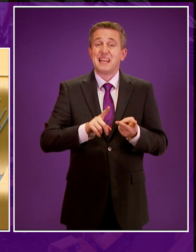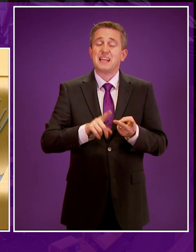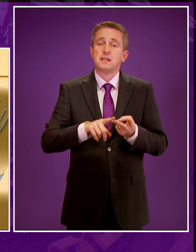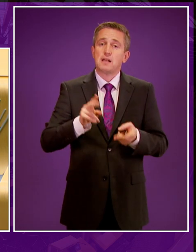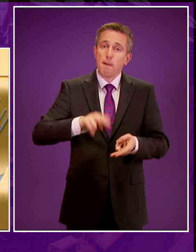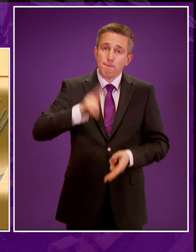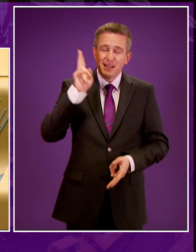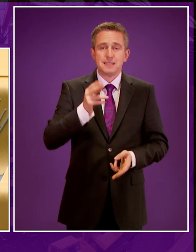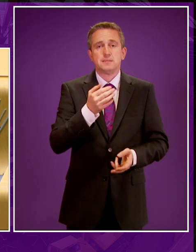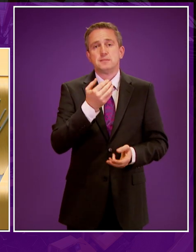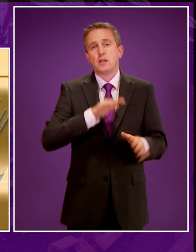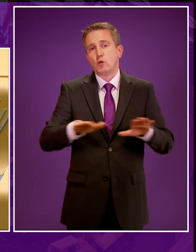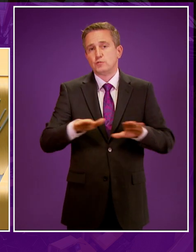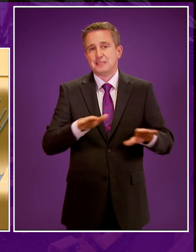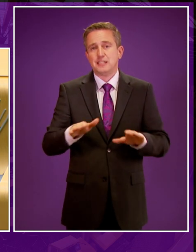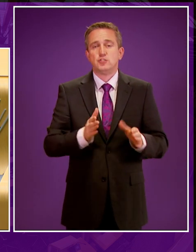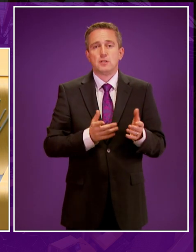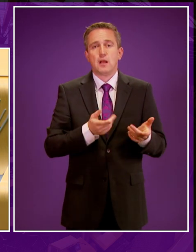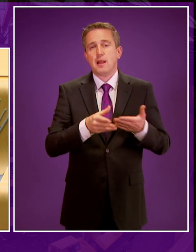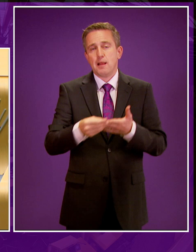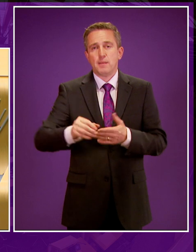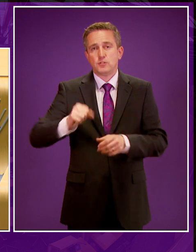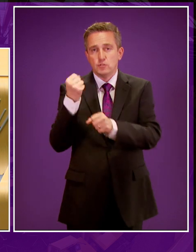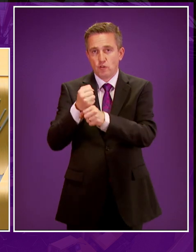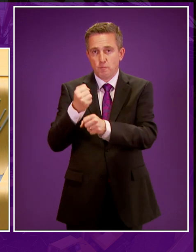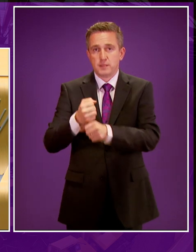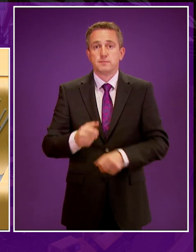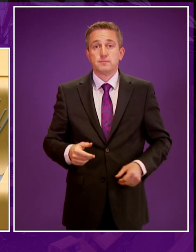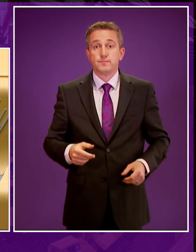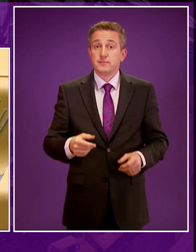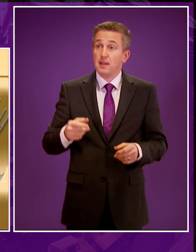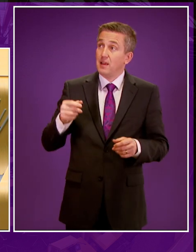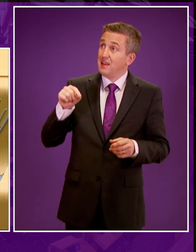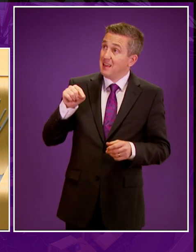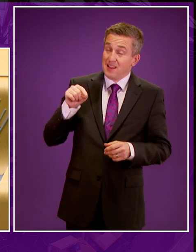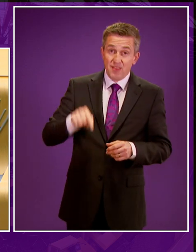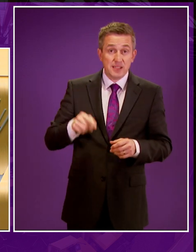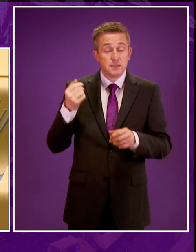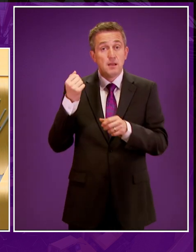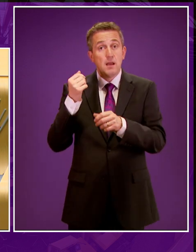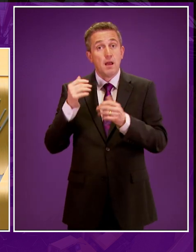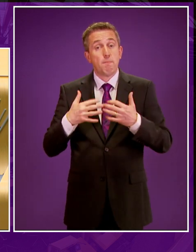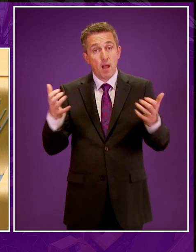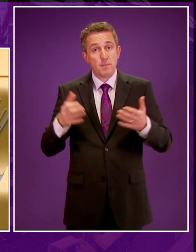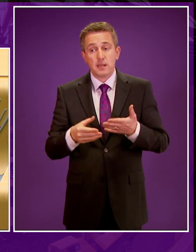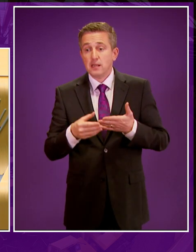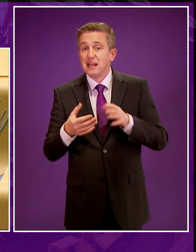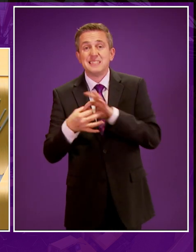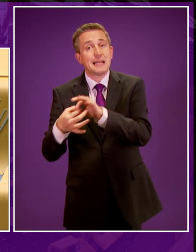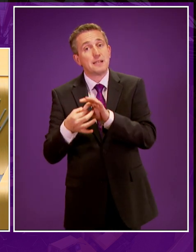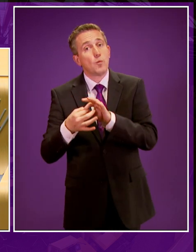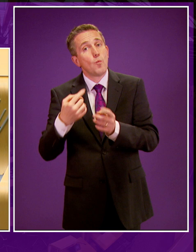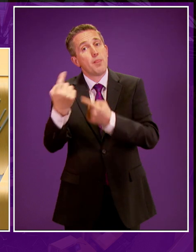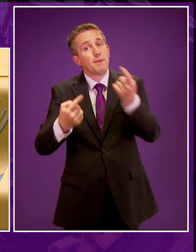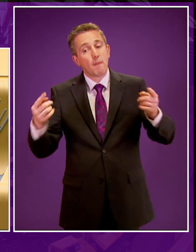ever run by the Scottish Government took place. A nation built on a social contract with its people, presiding officer, is a